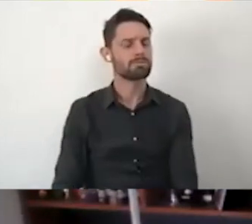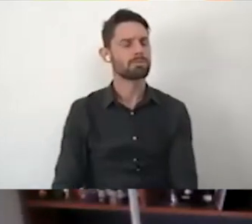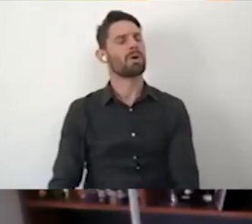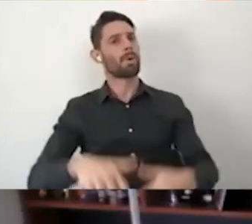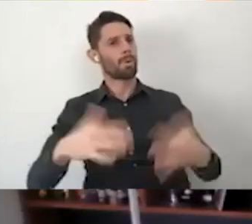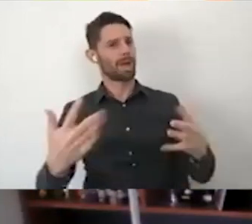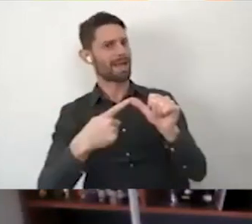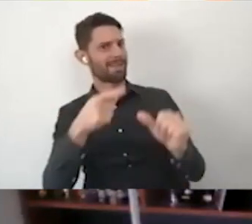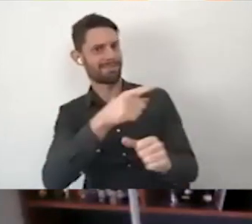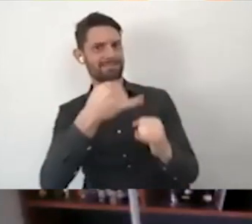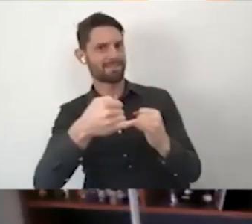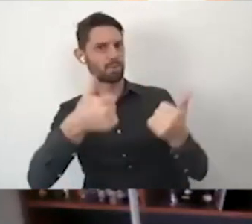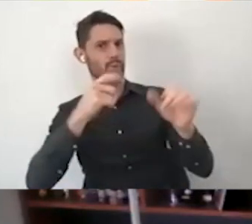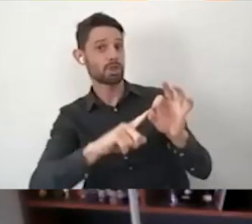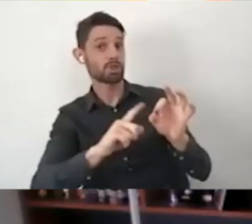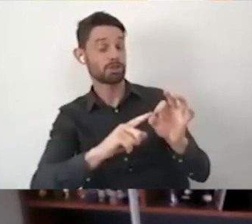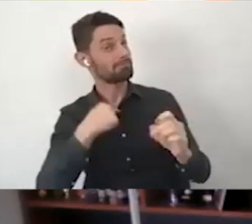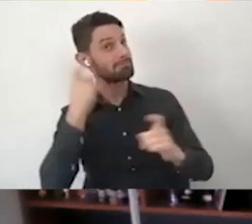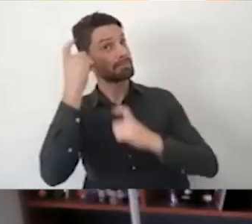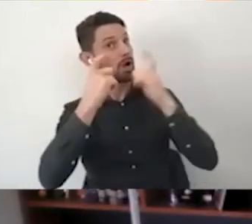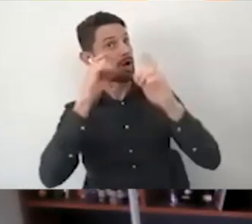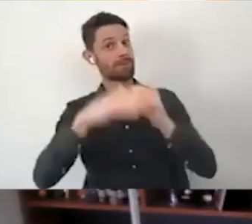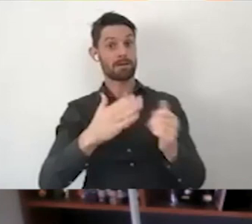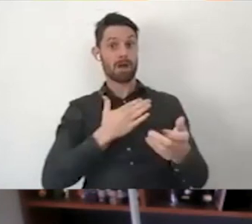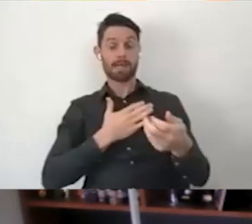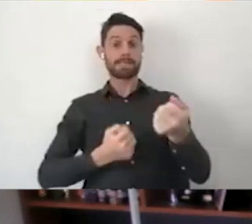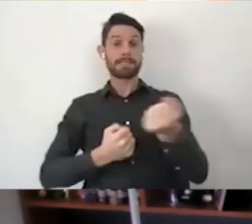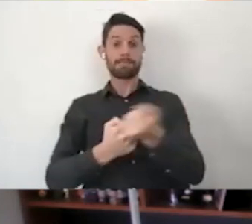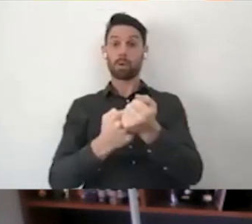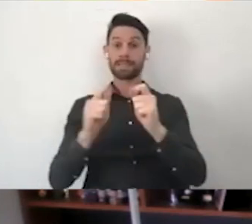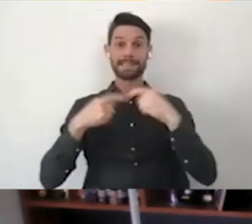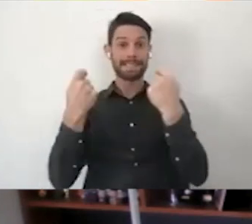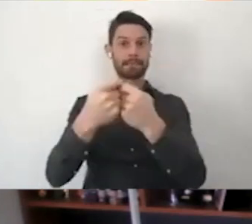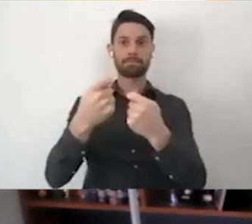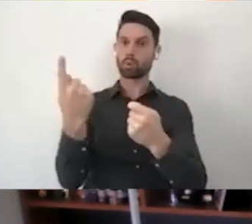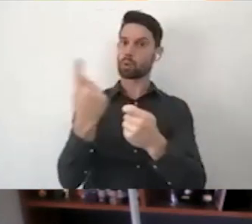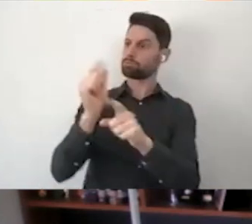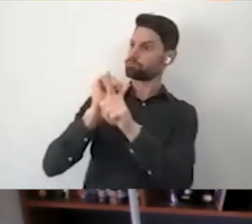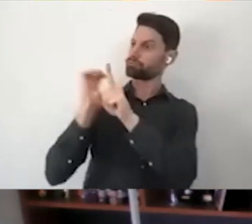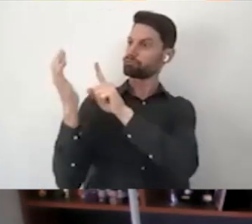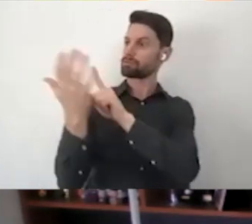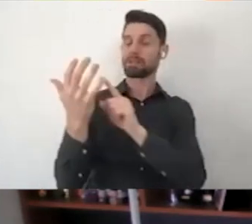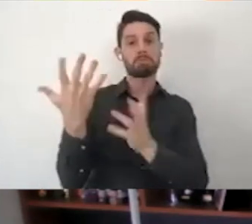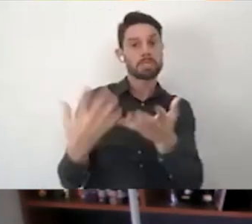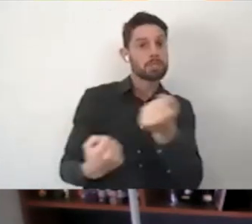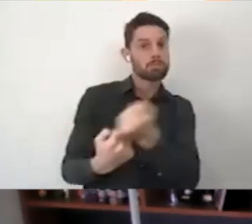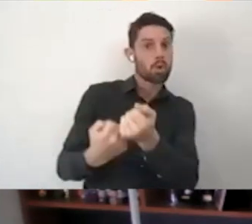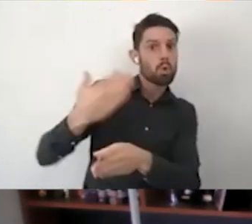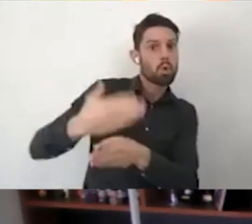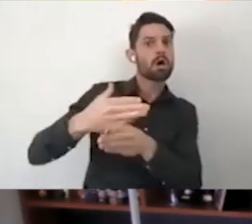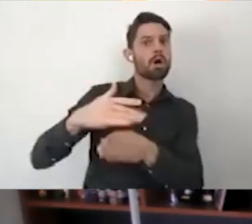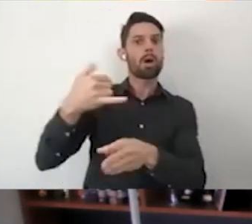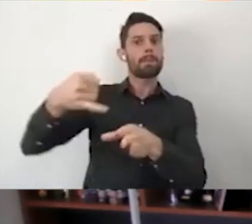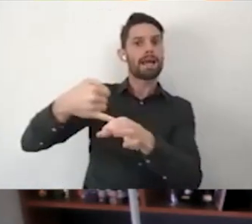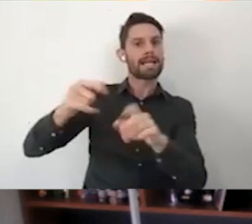refer to my support team or the support network around me, whether that's my support waiters, my medical team or my